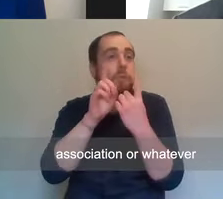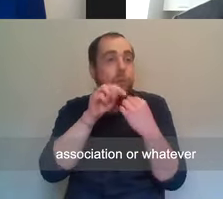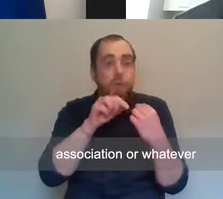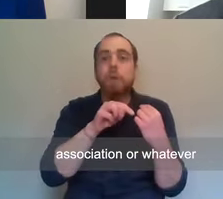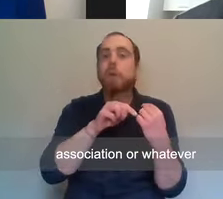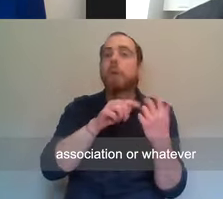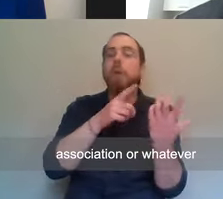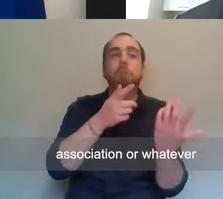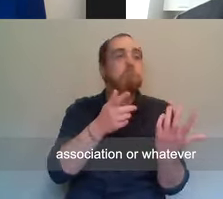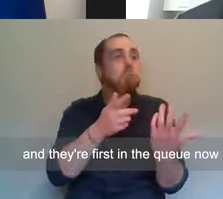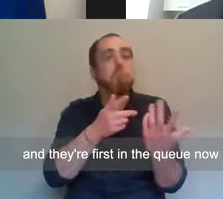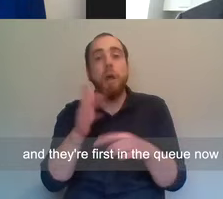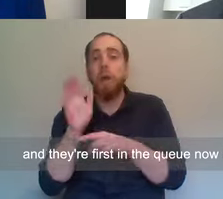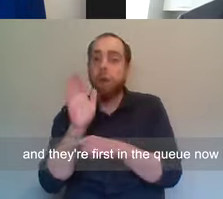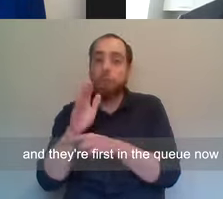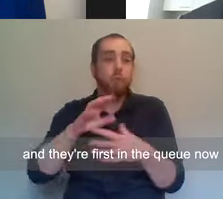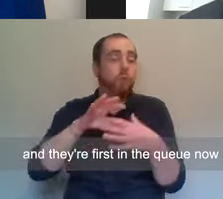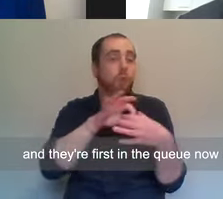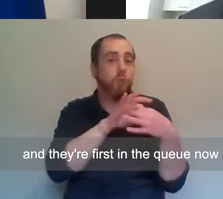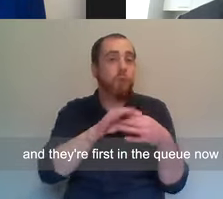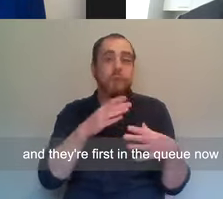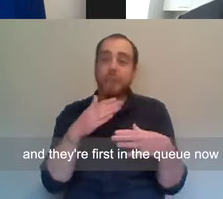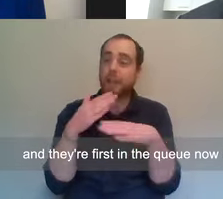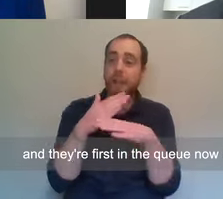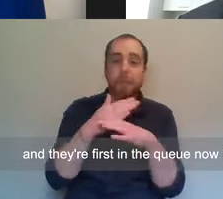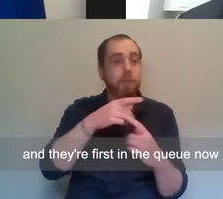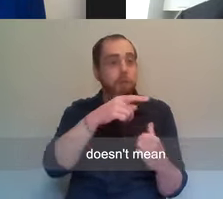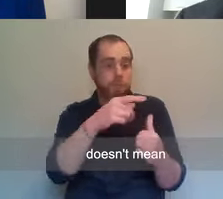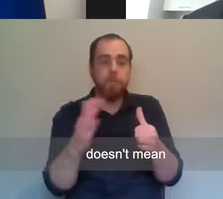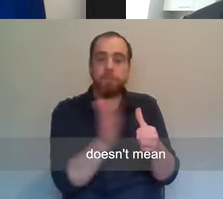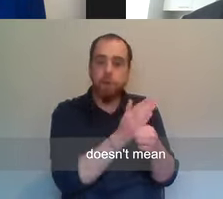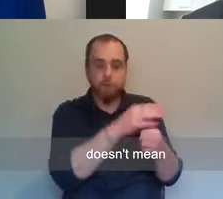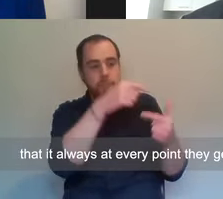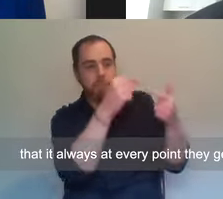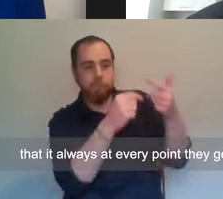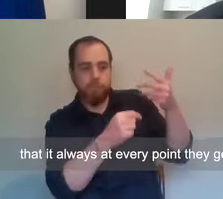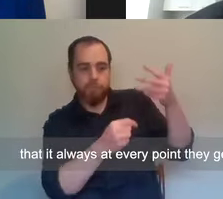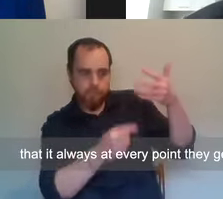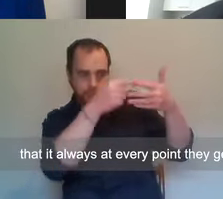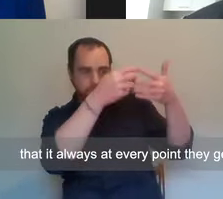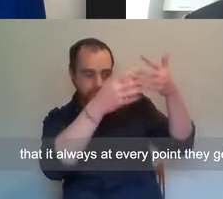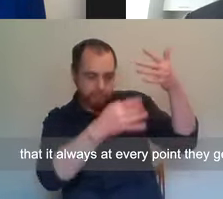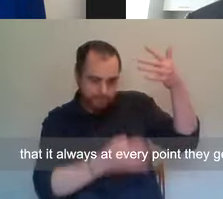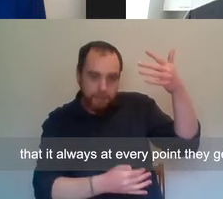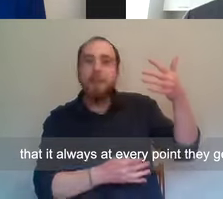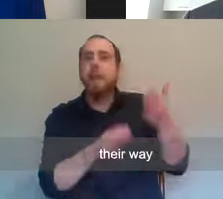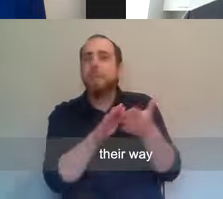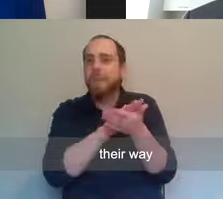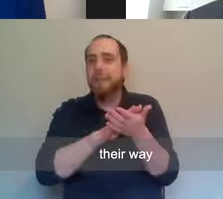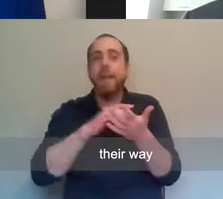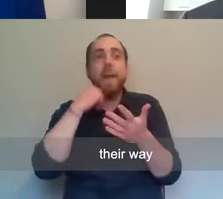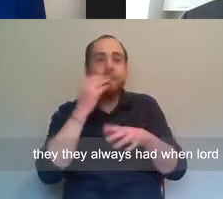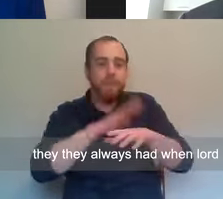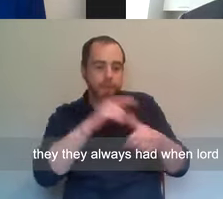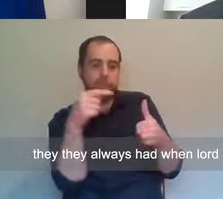Association or whatever, and they're first in the queue. Now, it doesn't mean that it always, at every point, they get their